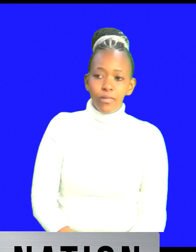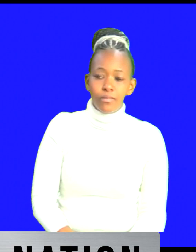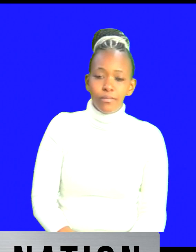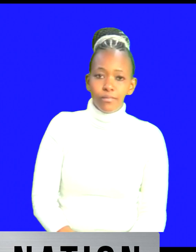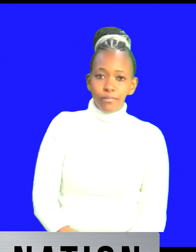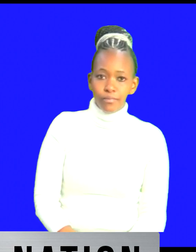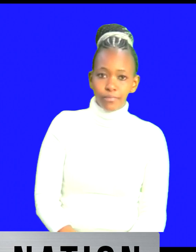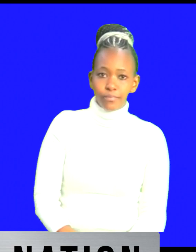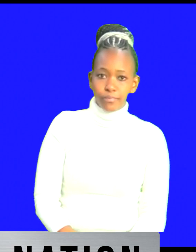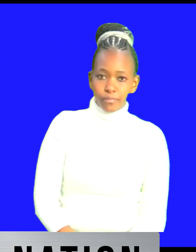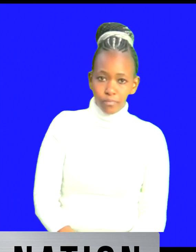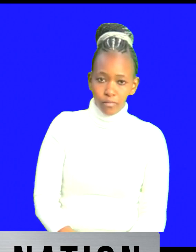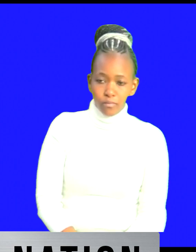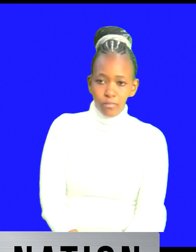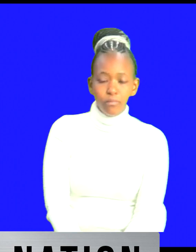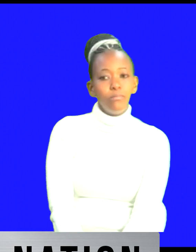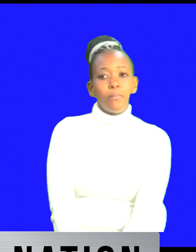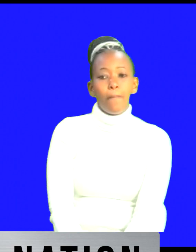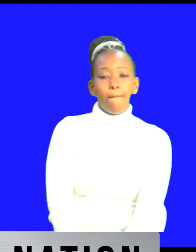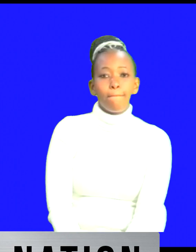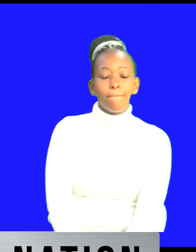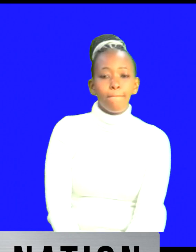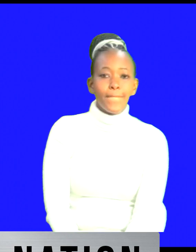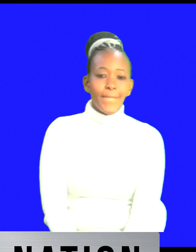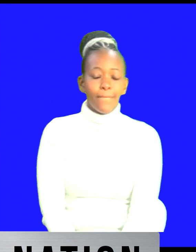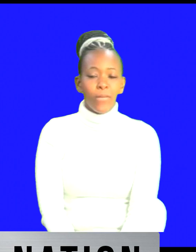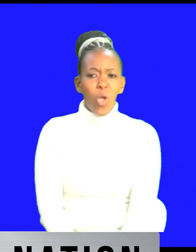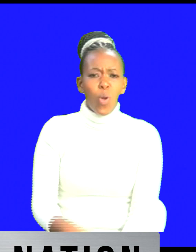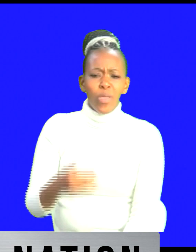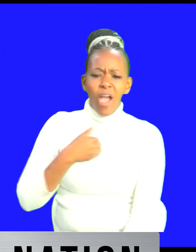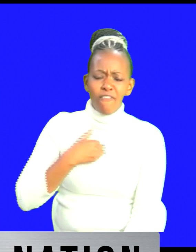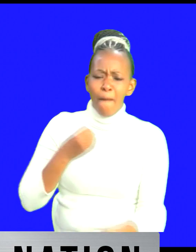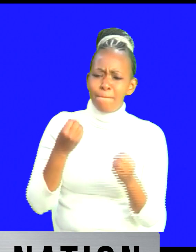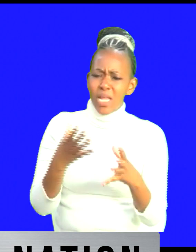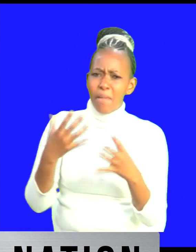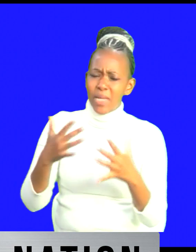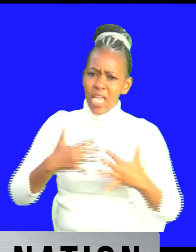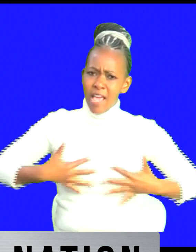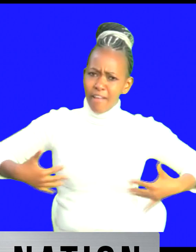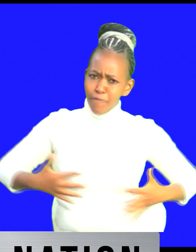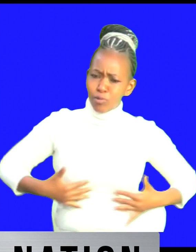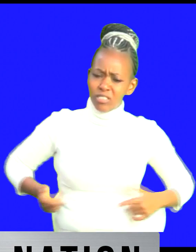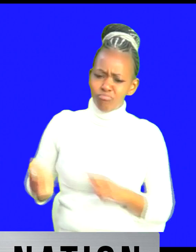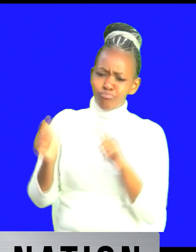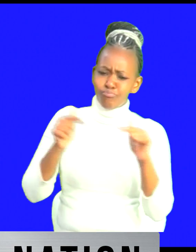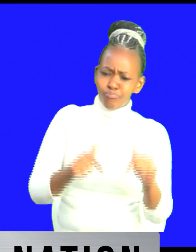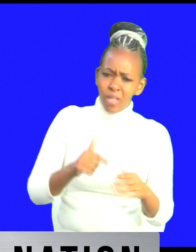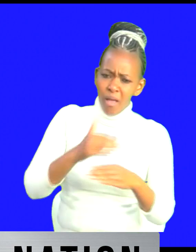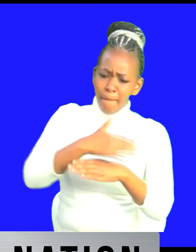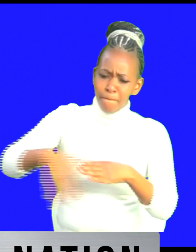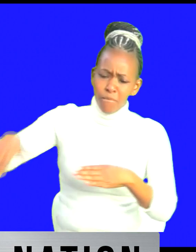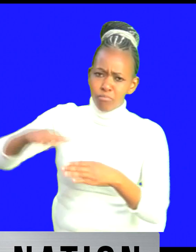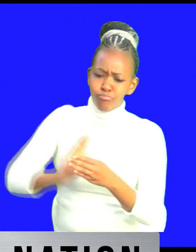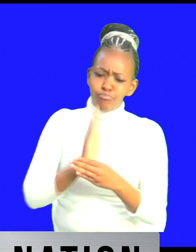the huge influx of refugees there are still many somalis crossing the border this time because of famine they are